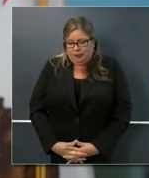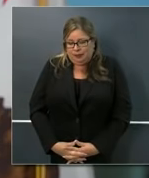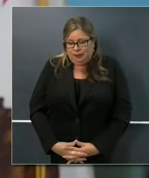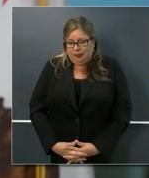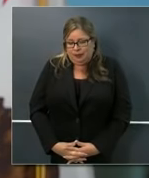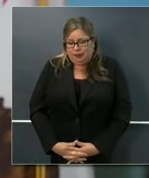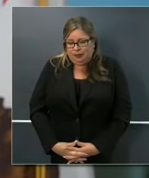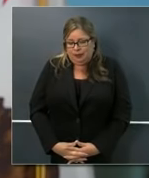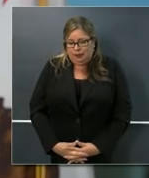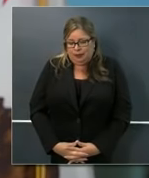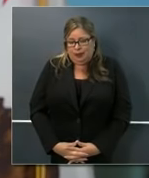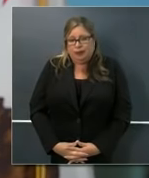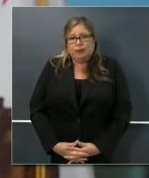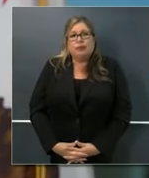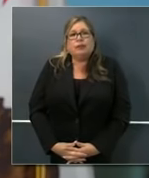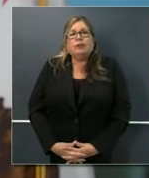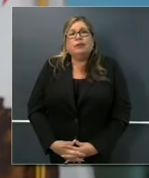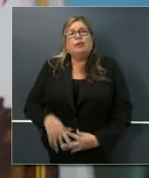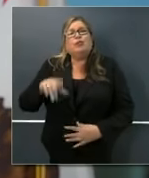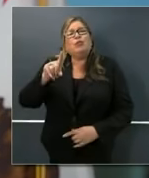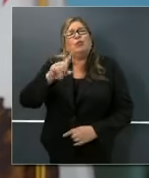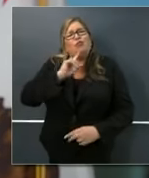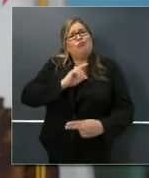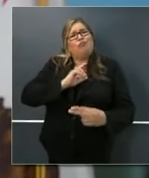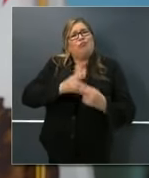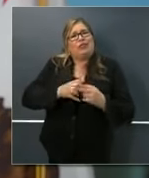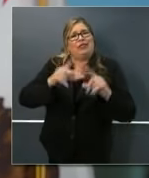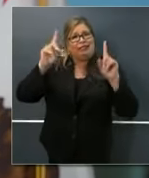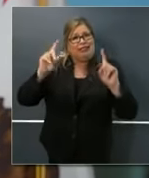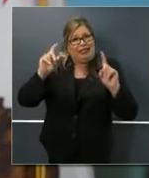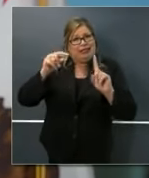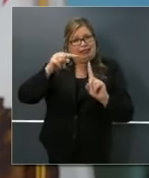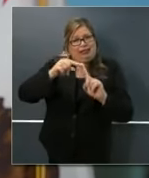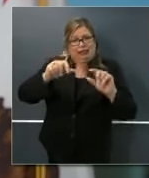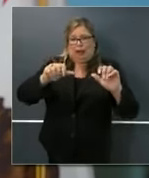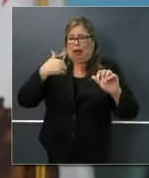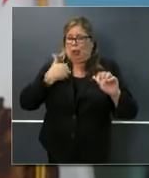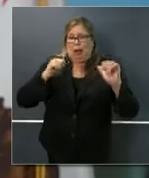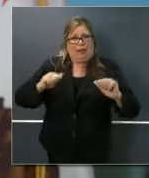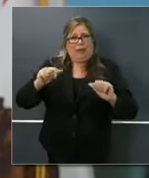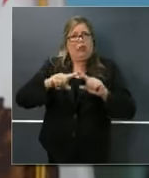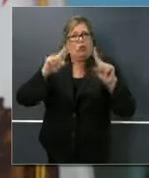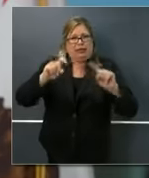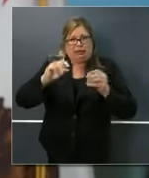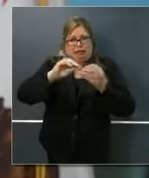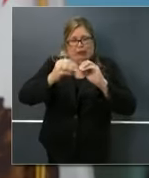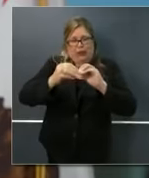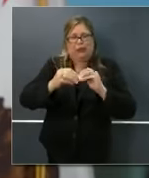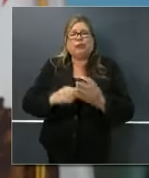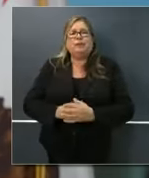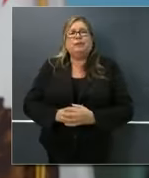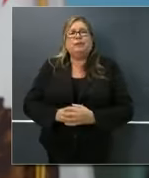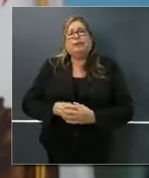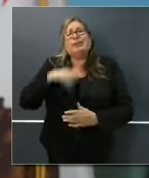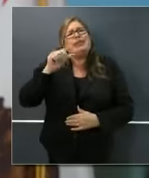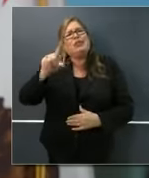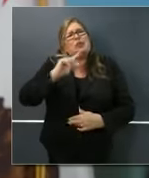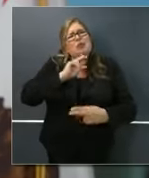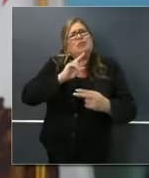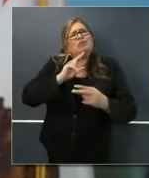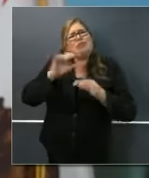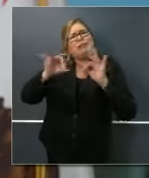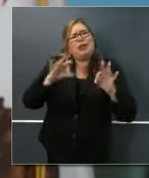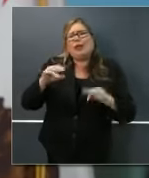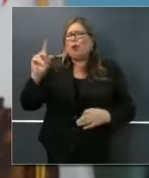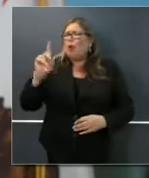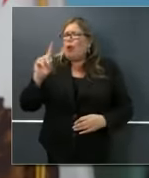through specifically where you think California's testing shortfalls are and, you know, where you think California needs to do